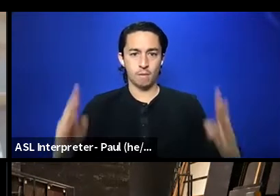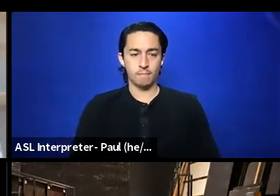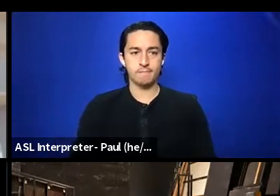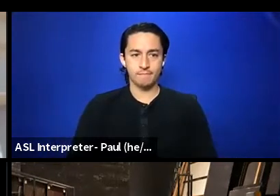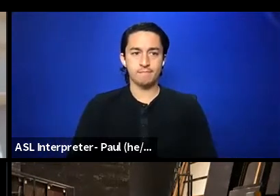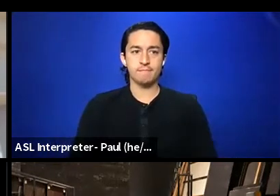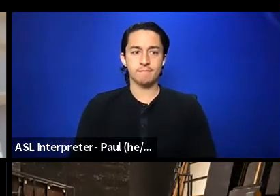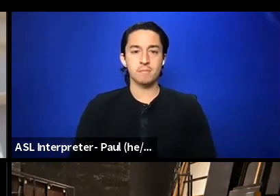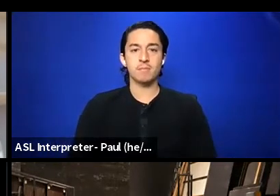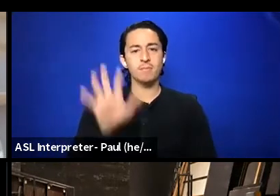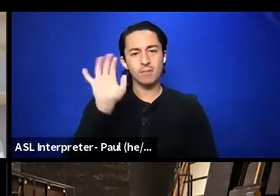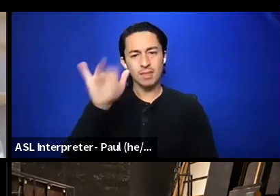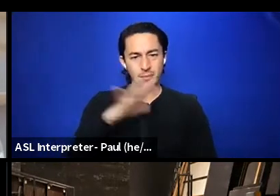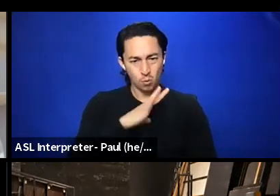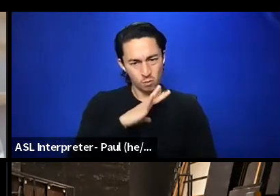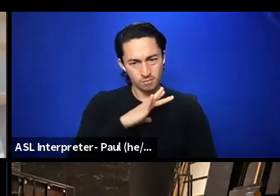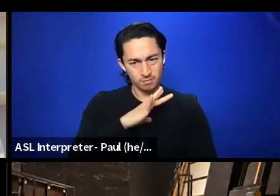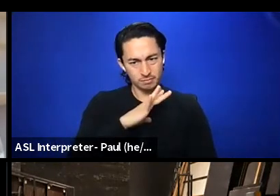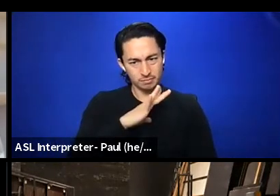Wouldn't that be cool?